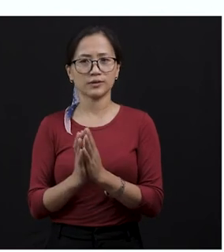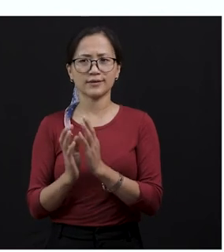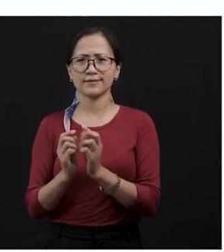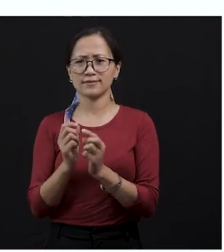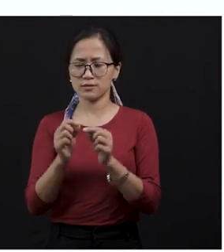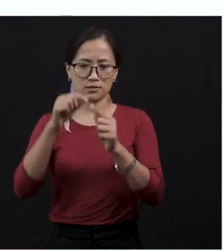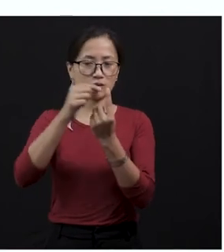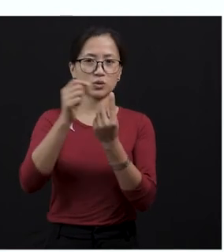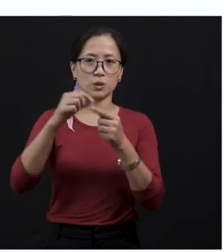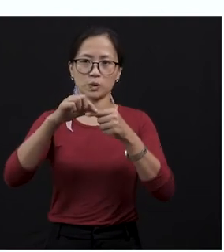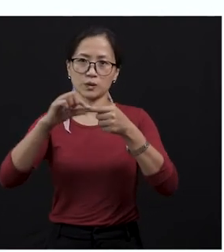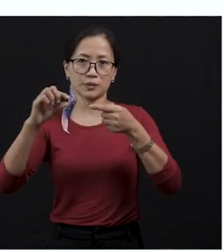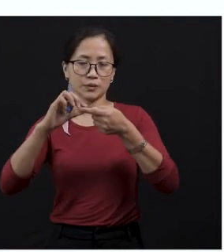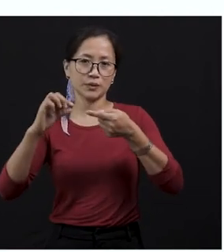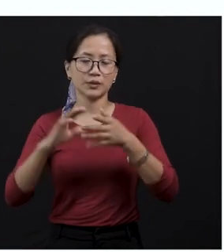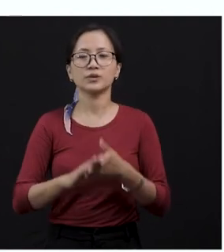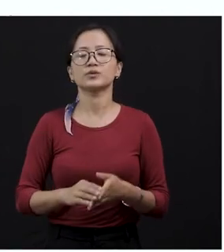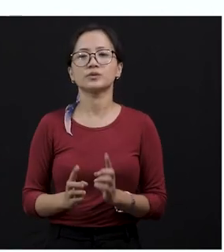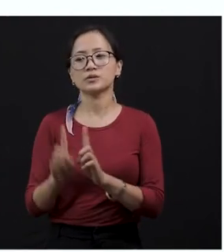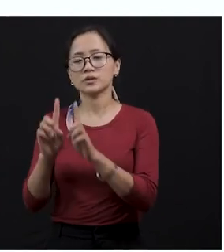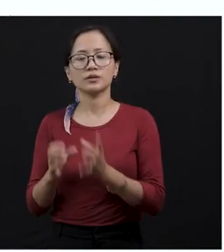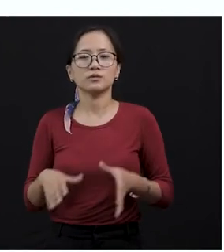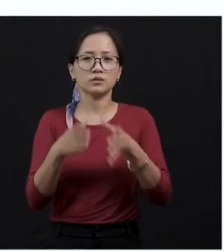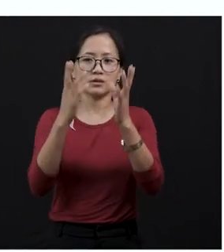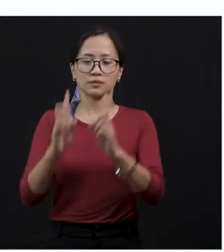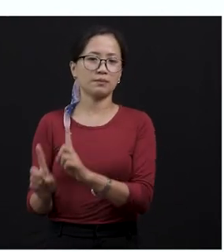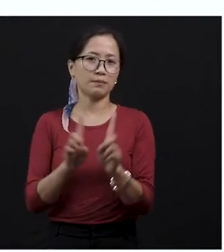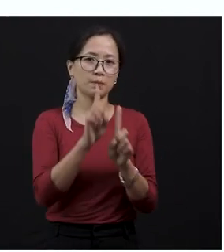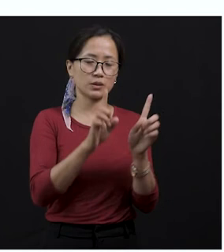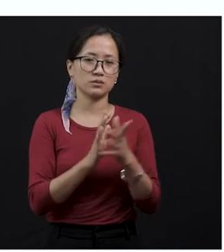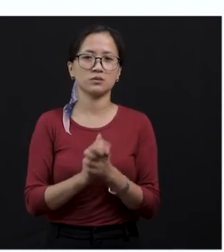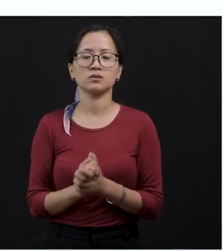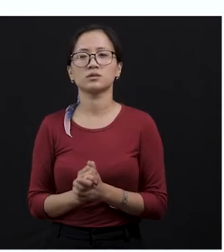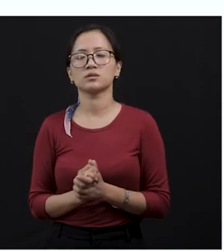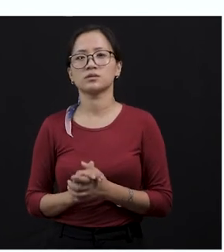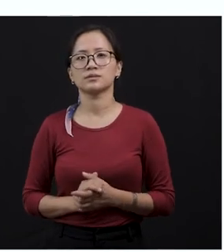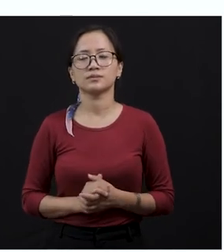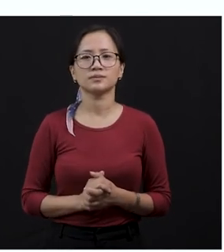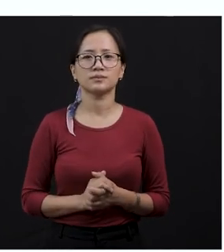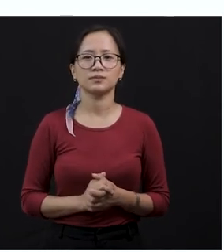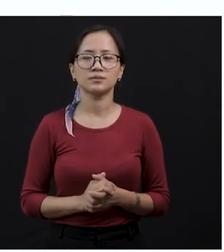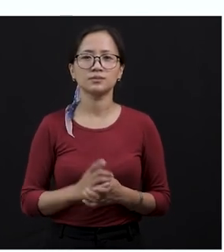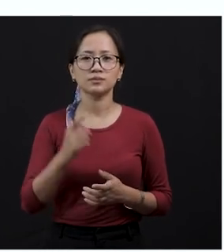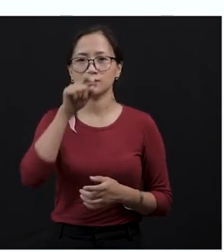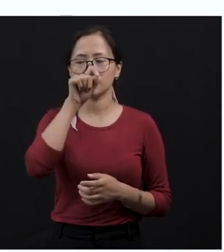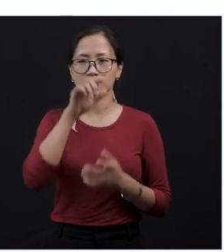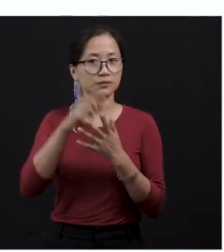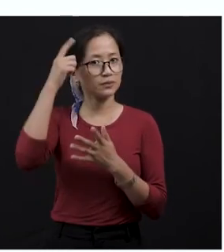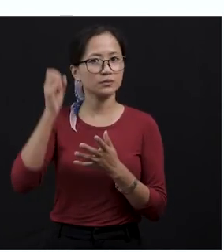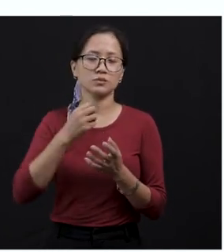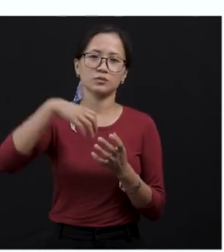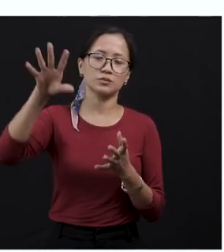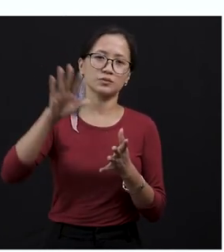That means he was able to sit on the cactus again and the snake did not hit the miner. But for the crow, it had